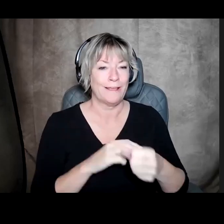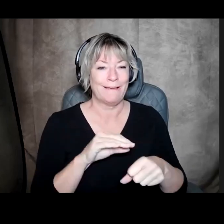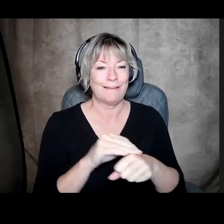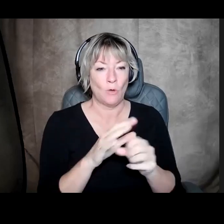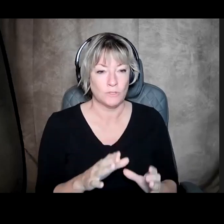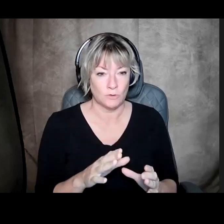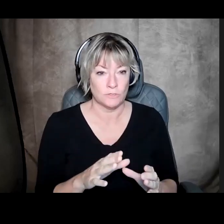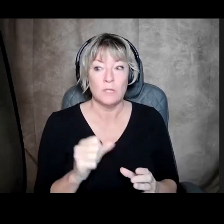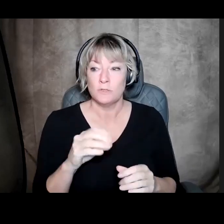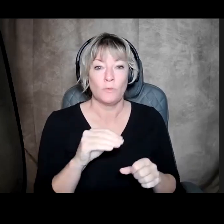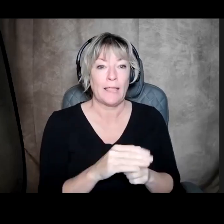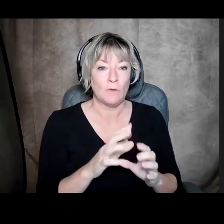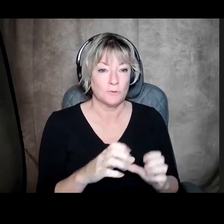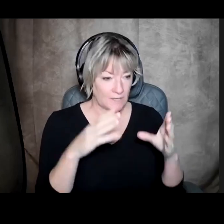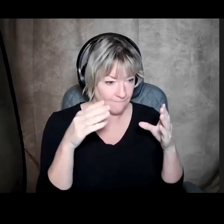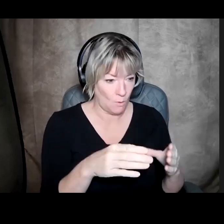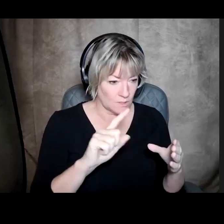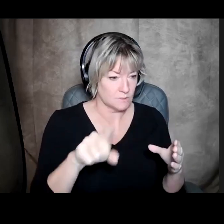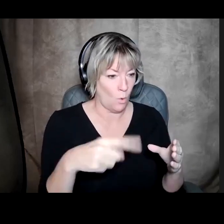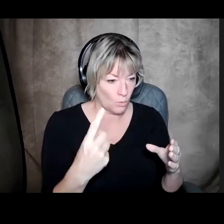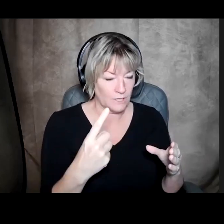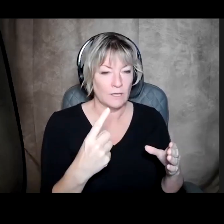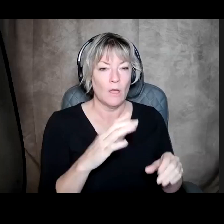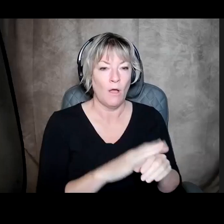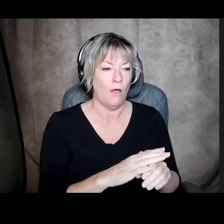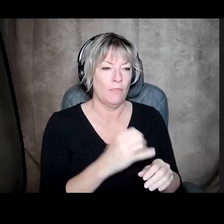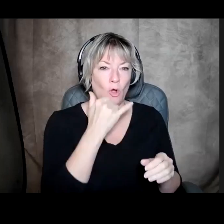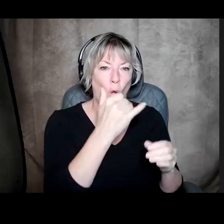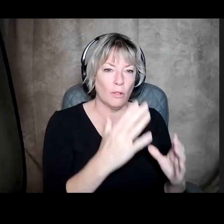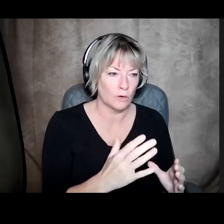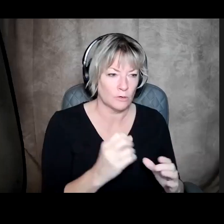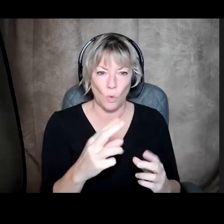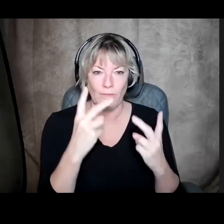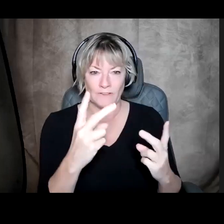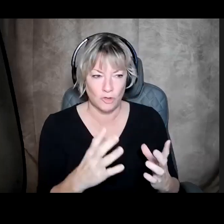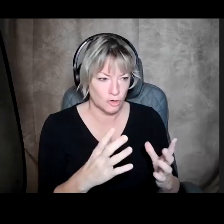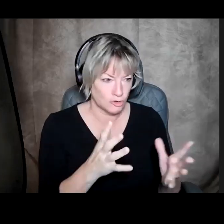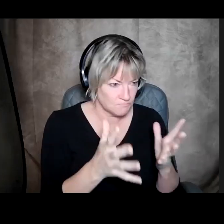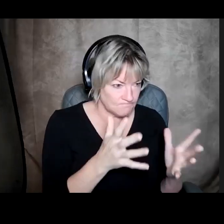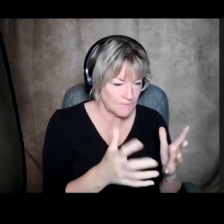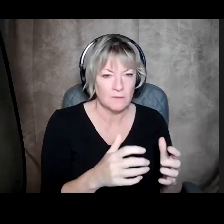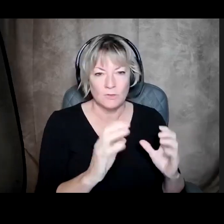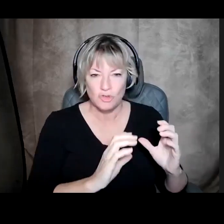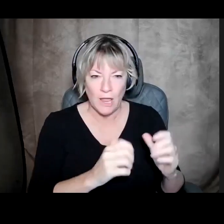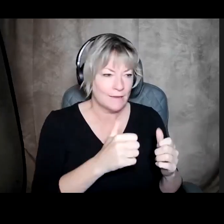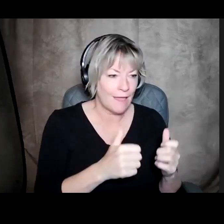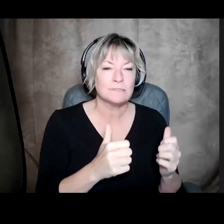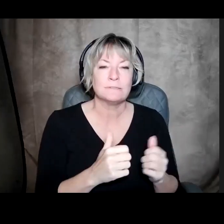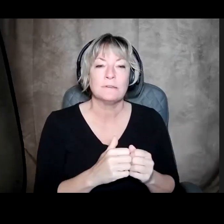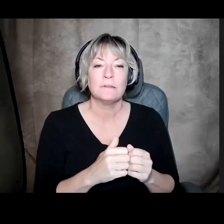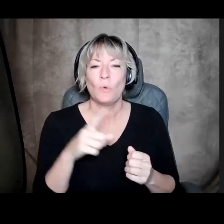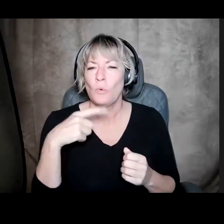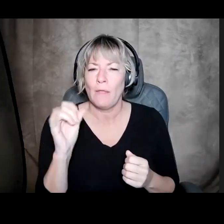that they focus purely and only on the callers or on the visitors and chat and text. What would that look like?